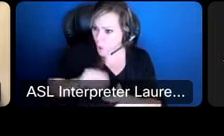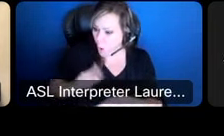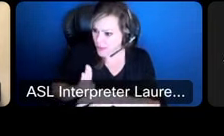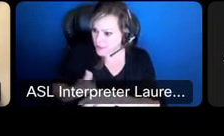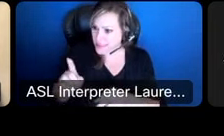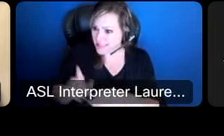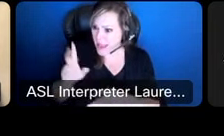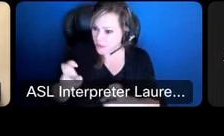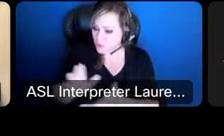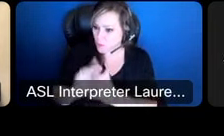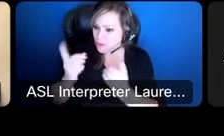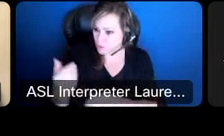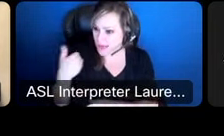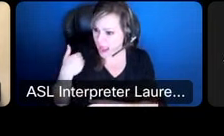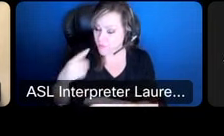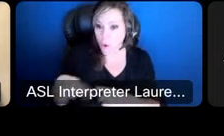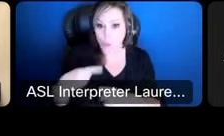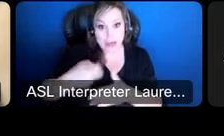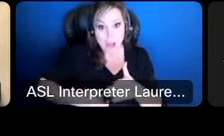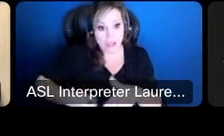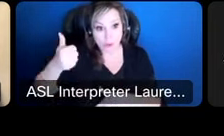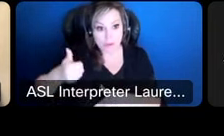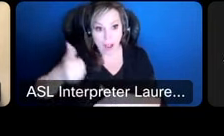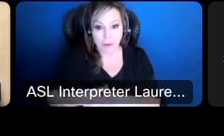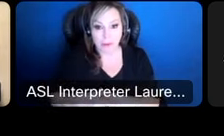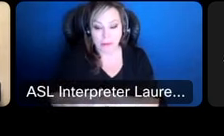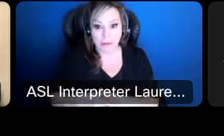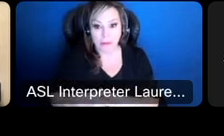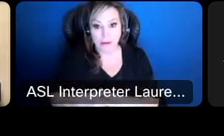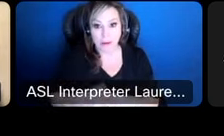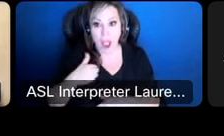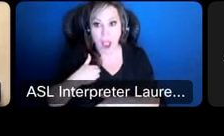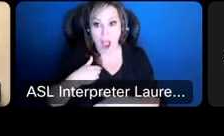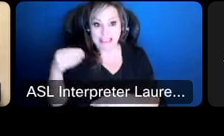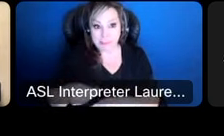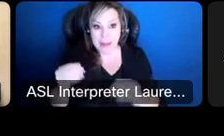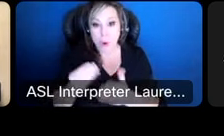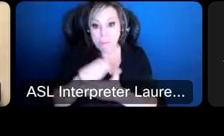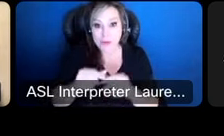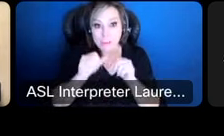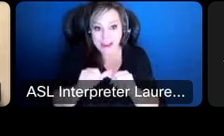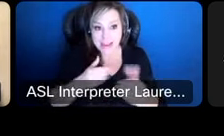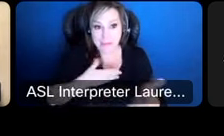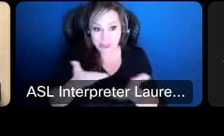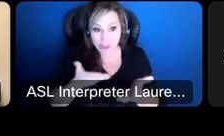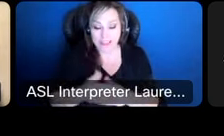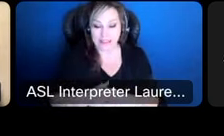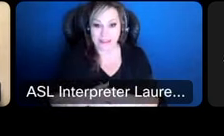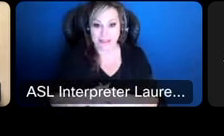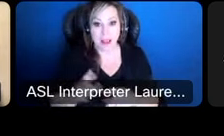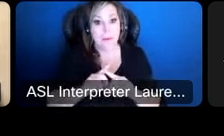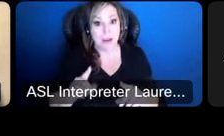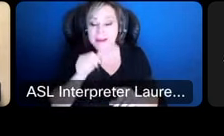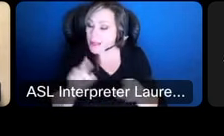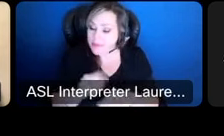to do things goes up um i i i have to spend more to maintain the services i have but unlike a